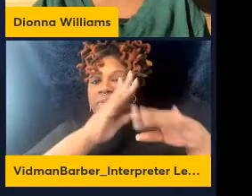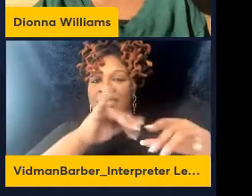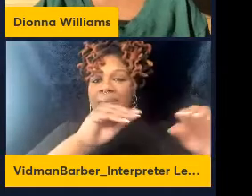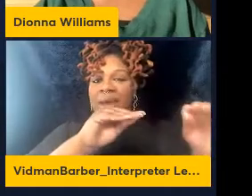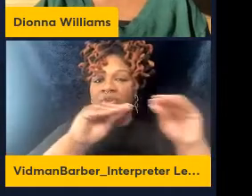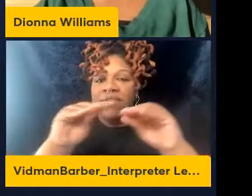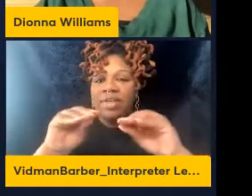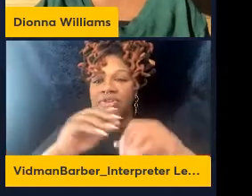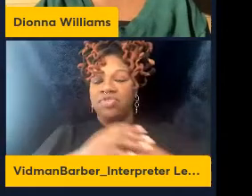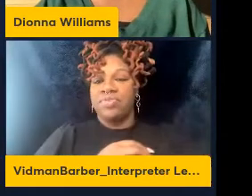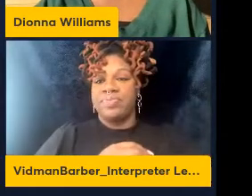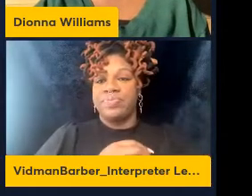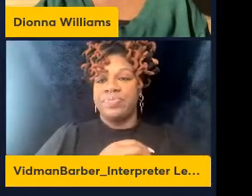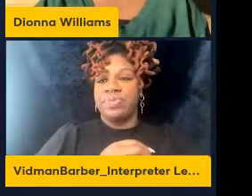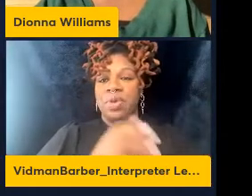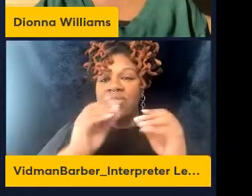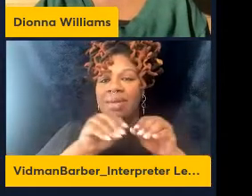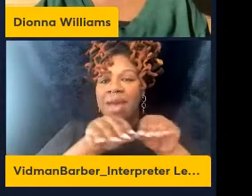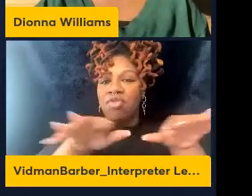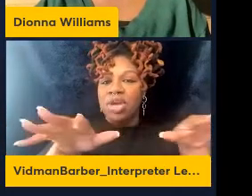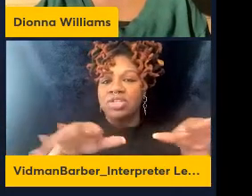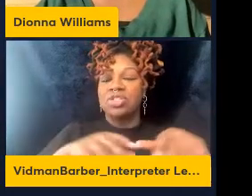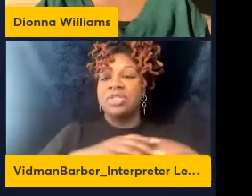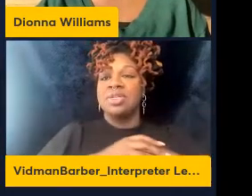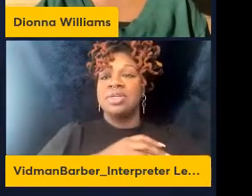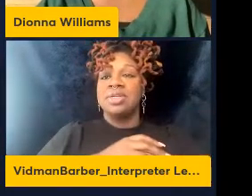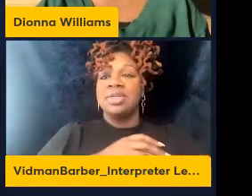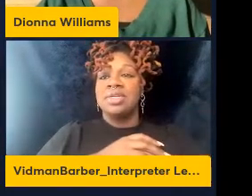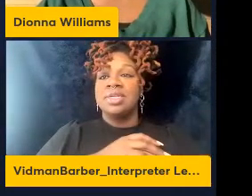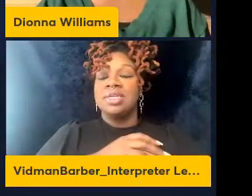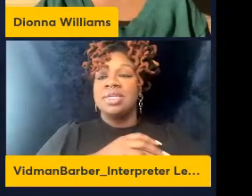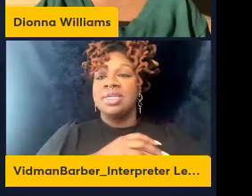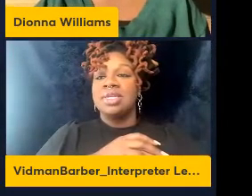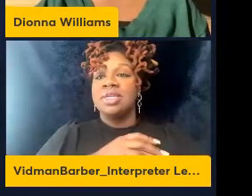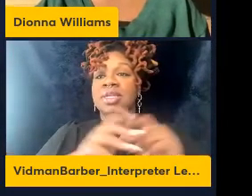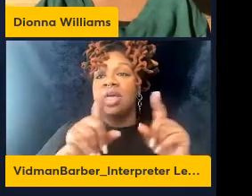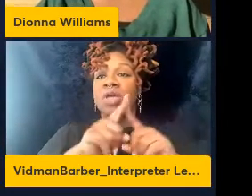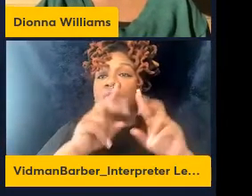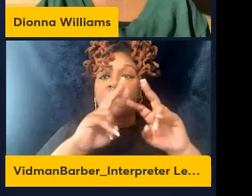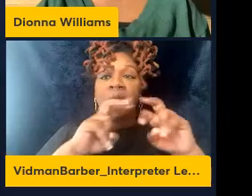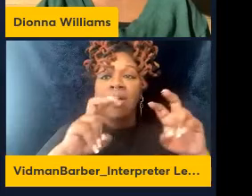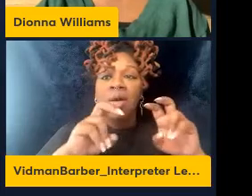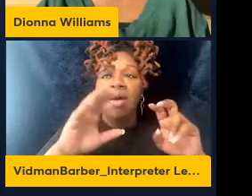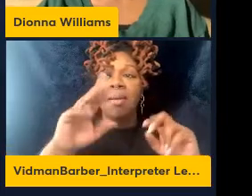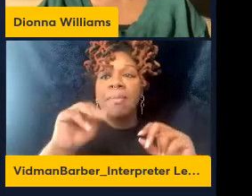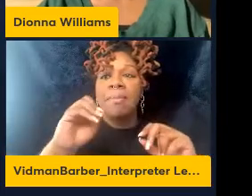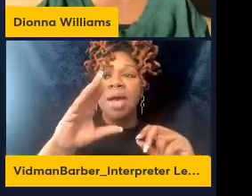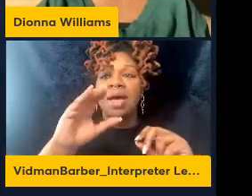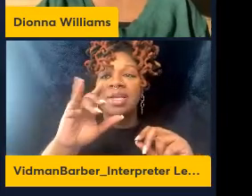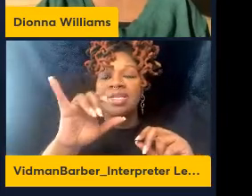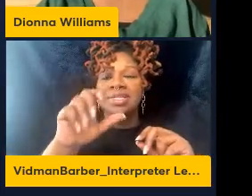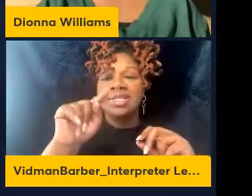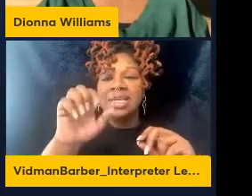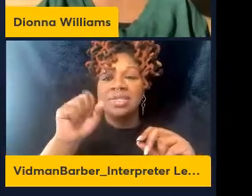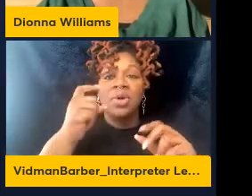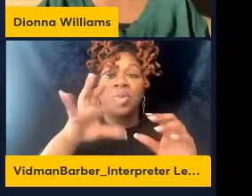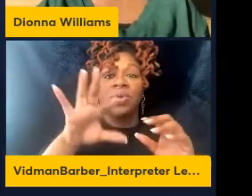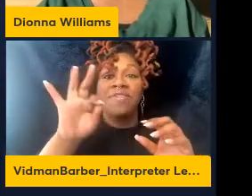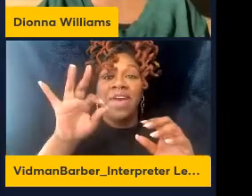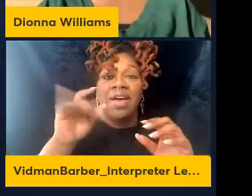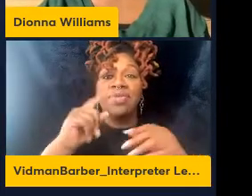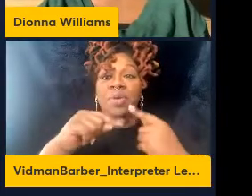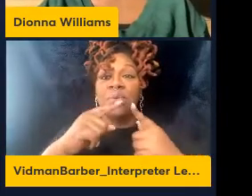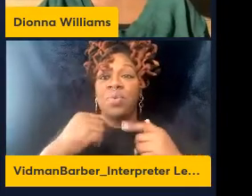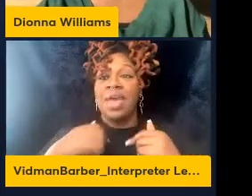We then went on to look at these monocytes and wanted to see how they were associated with cognitive function. And we found that when you have higher levels of these 14-16